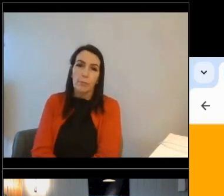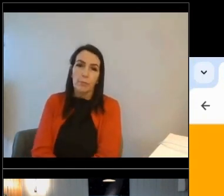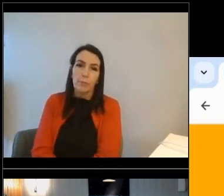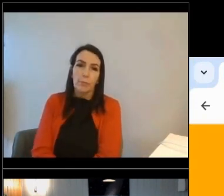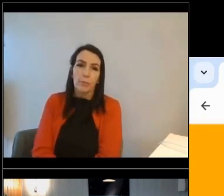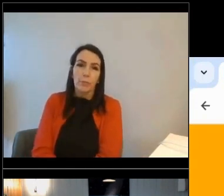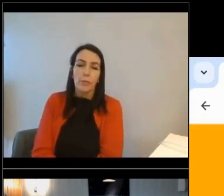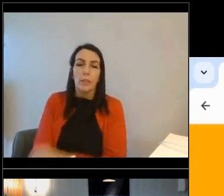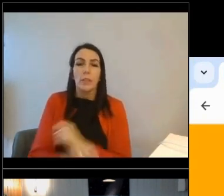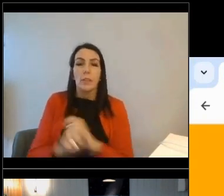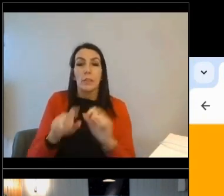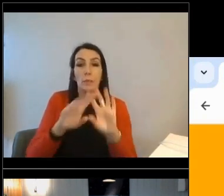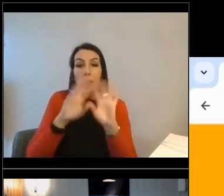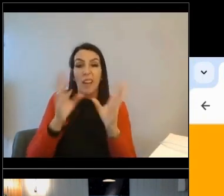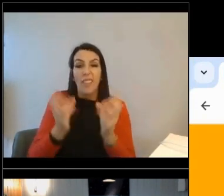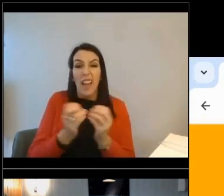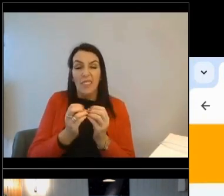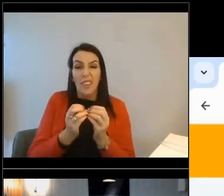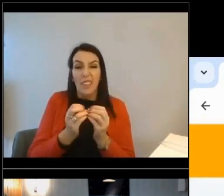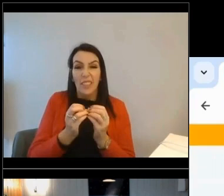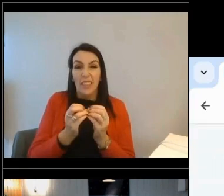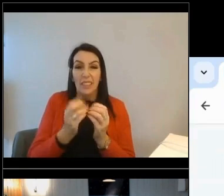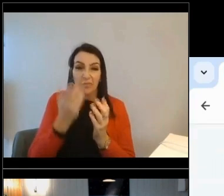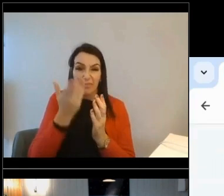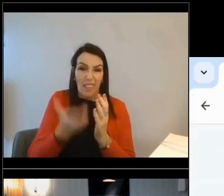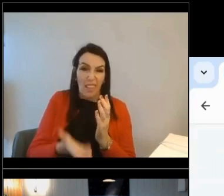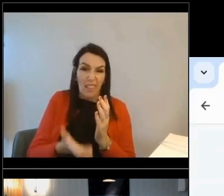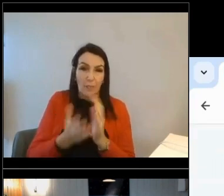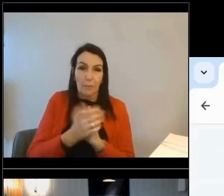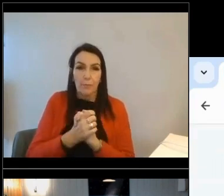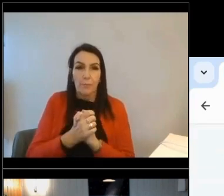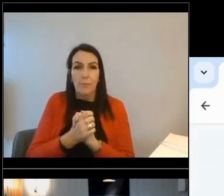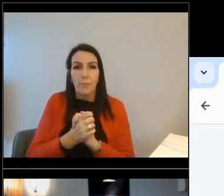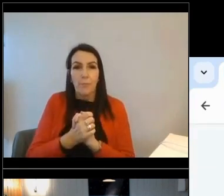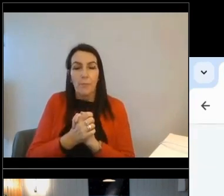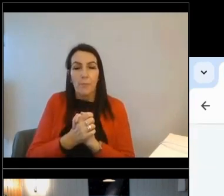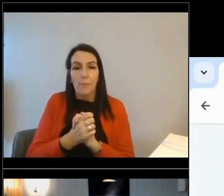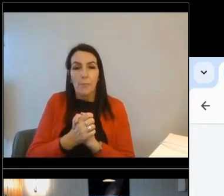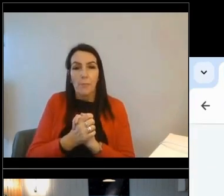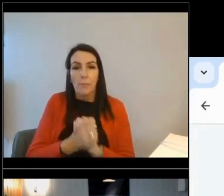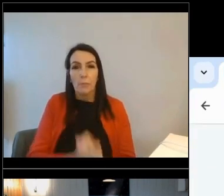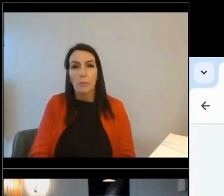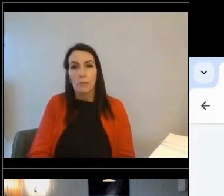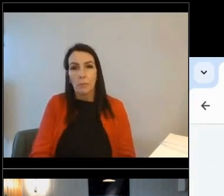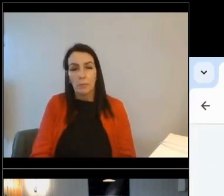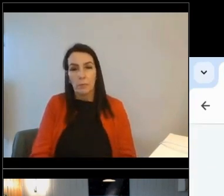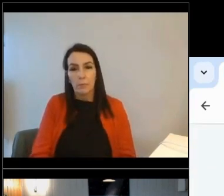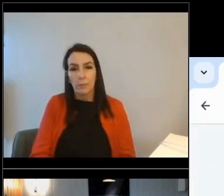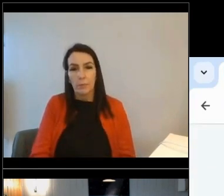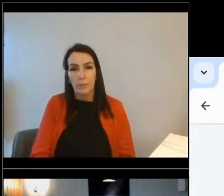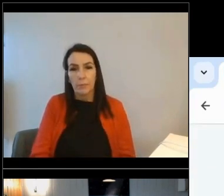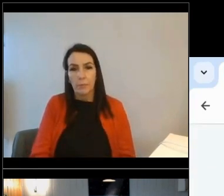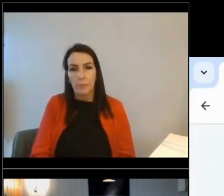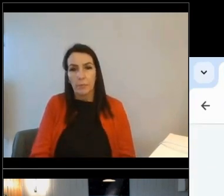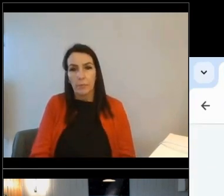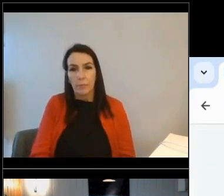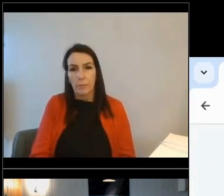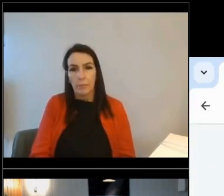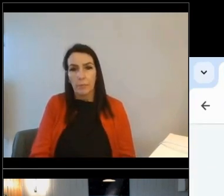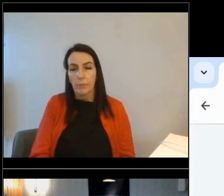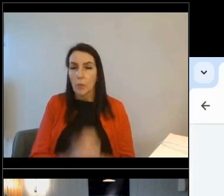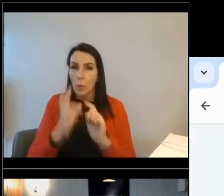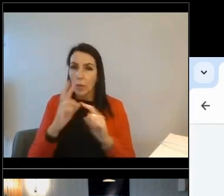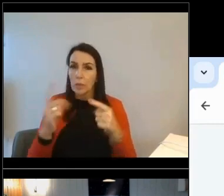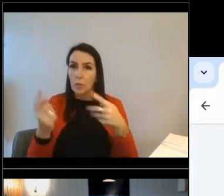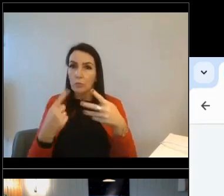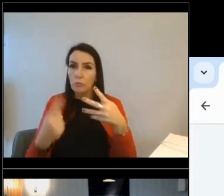have everything from deep retrofit right down, you look down, scroll fairly slowly. You can see there's an actual seat